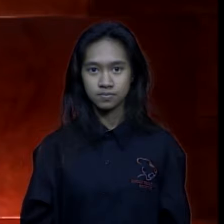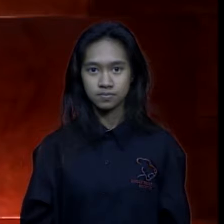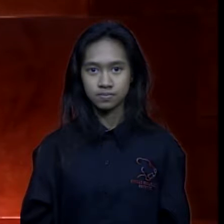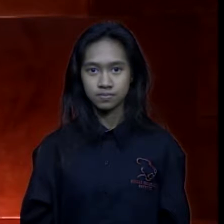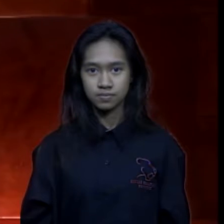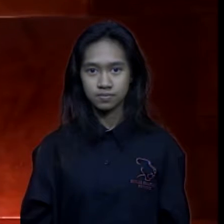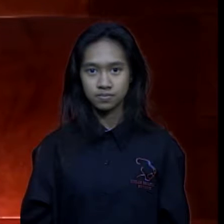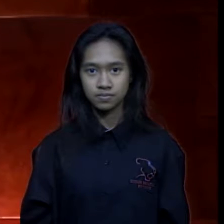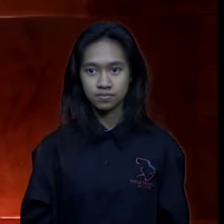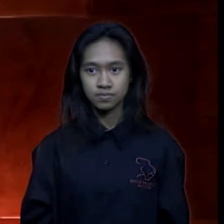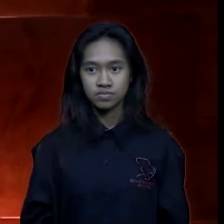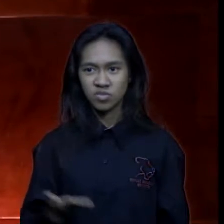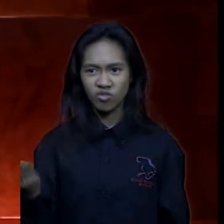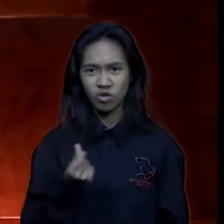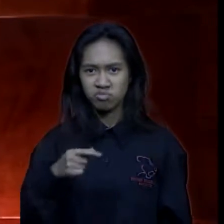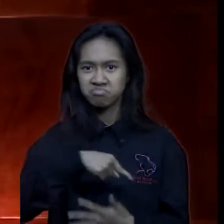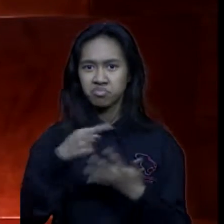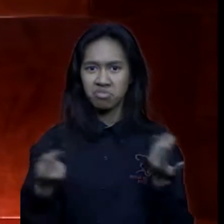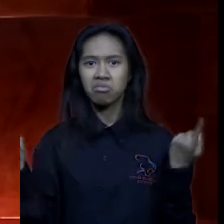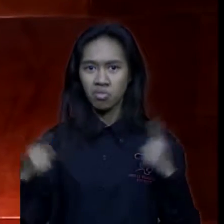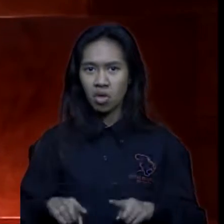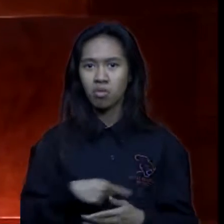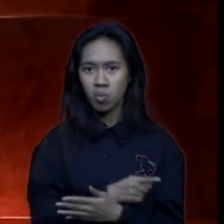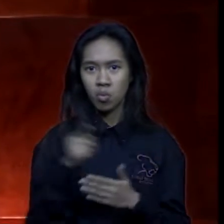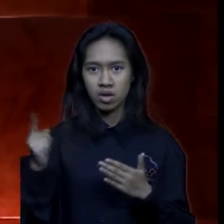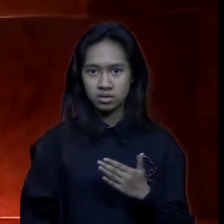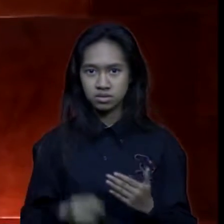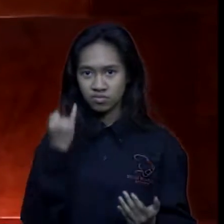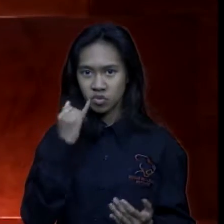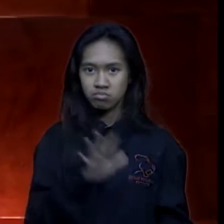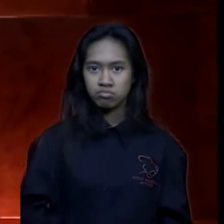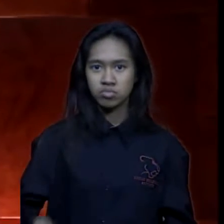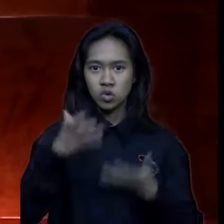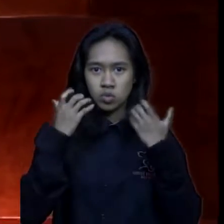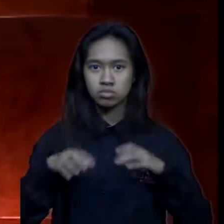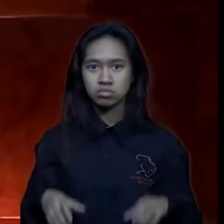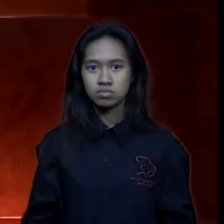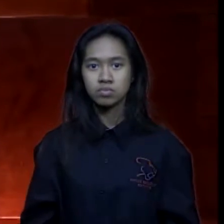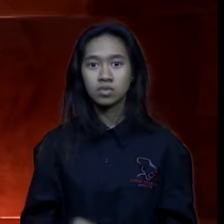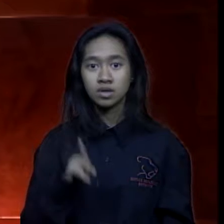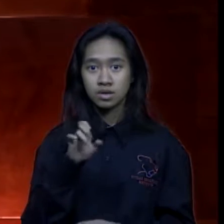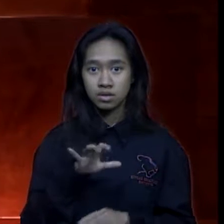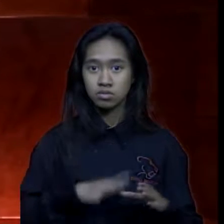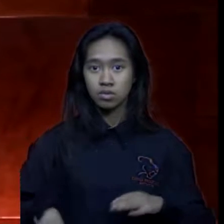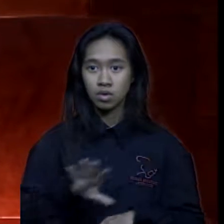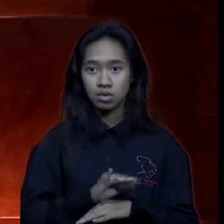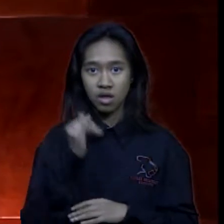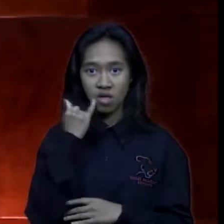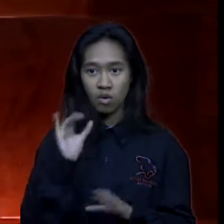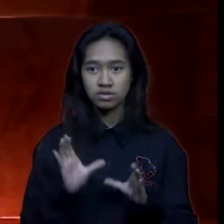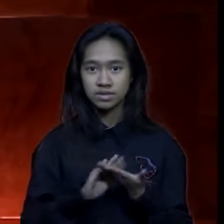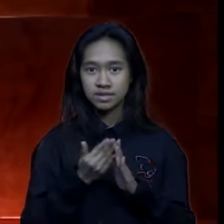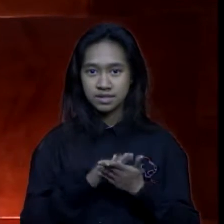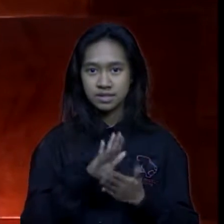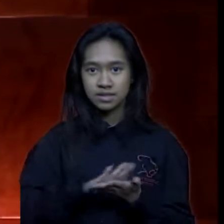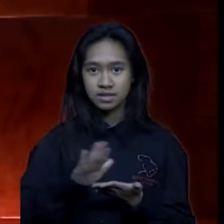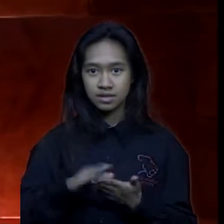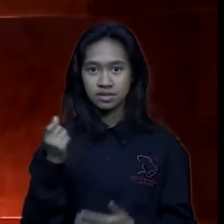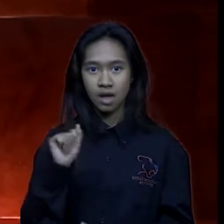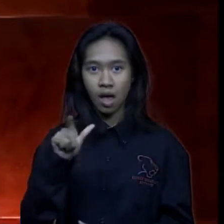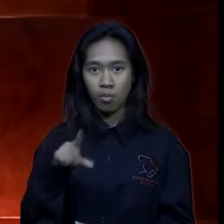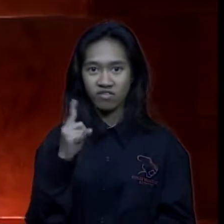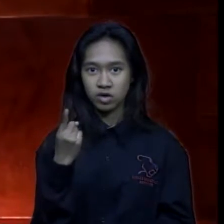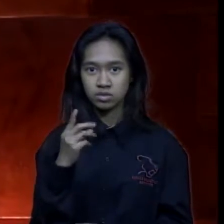there are several things going on this weekend for active cougars the key club will be hosting cow town cleanup saturday april 1st